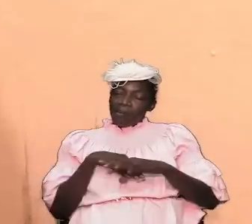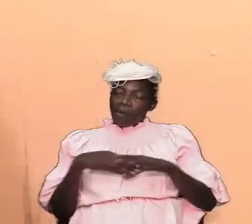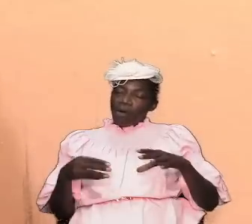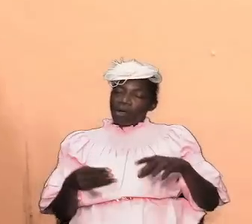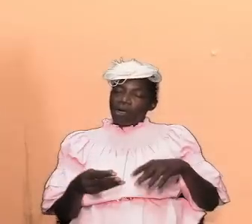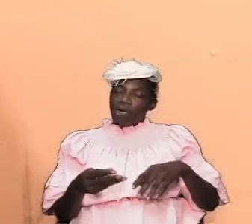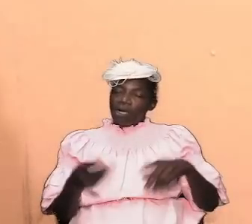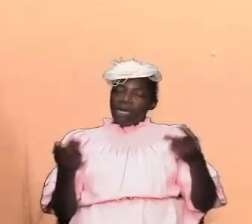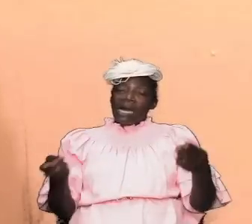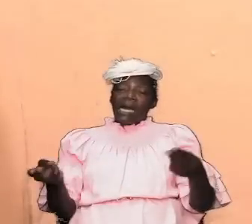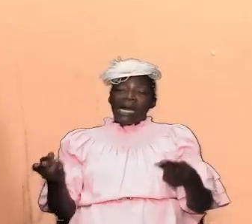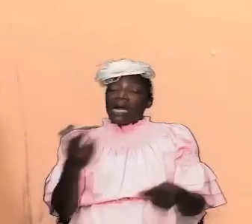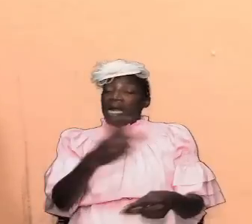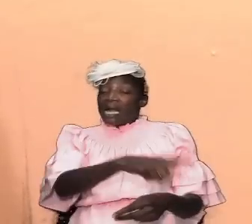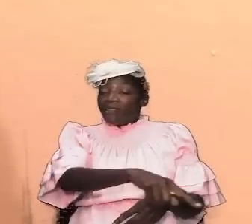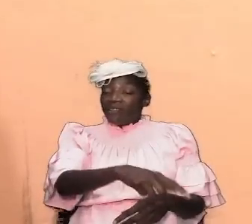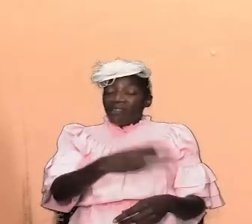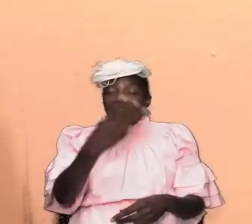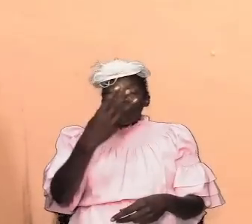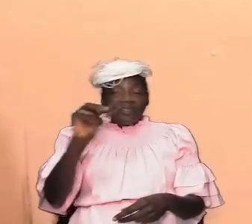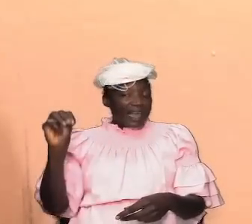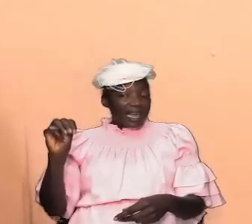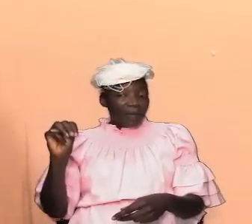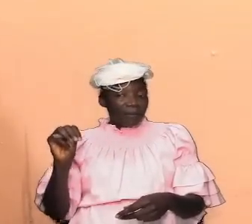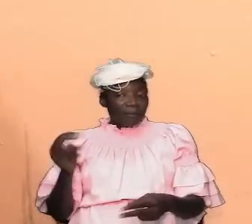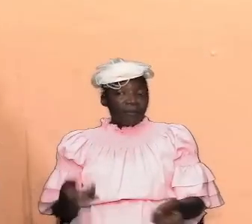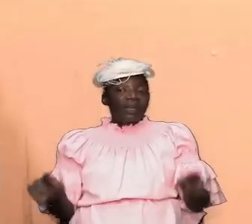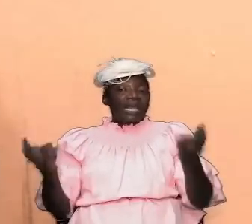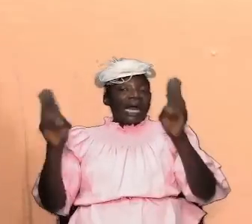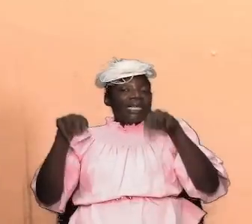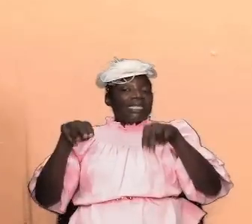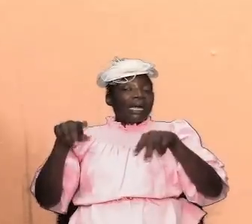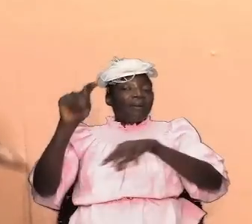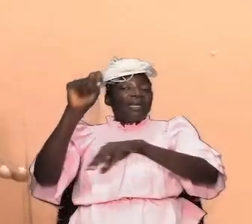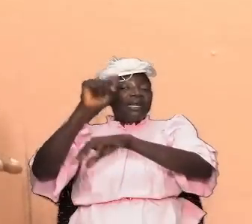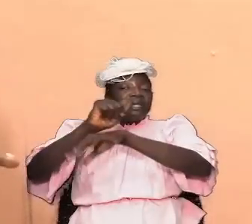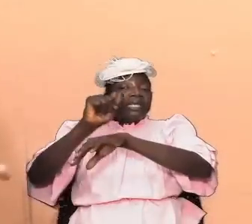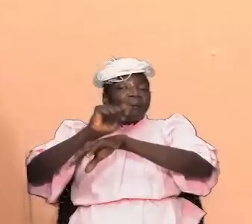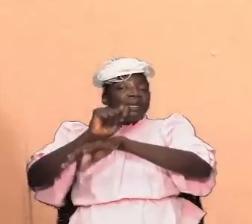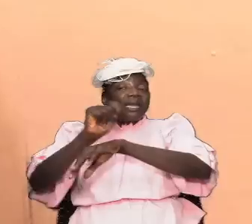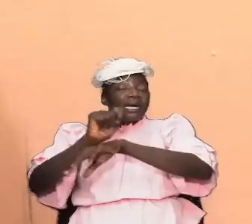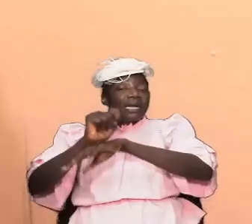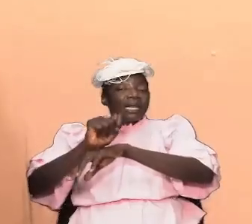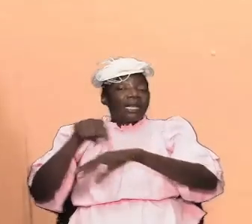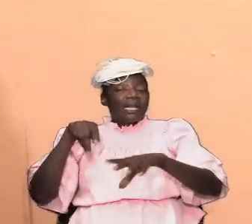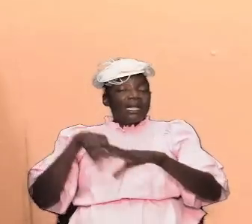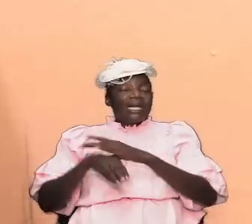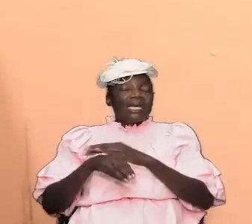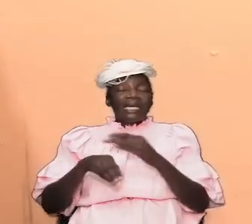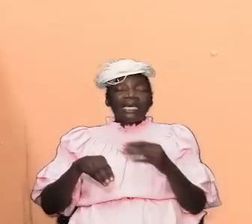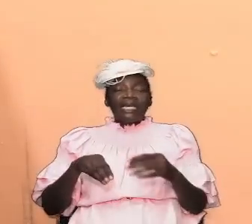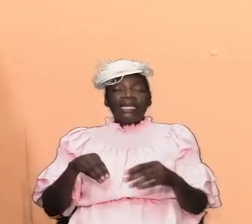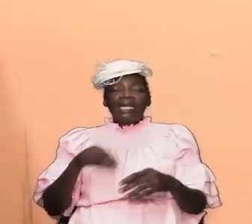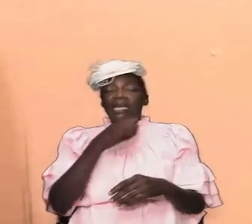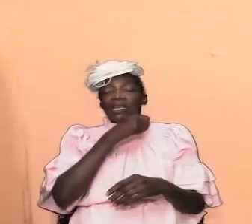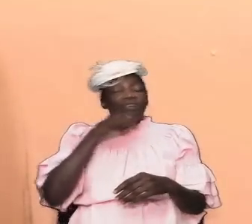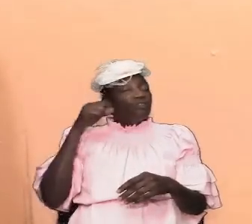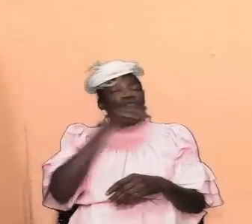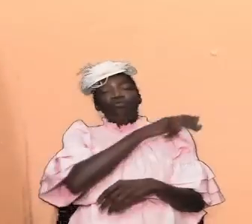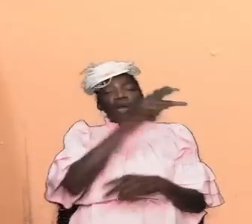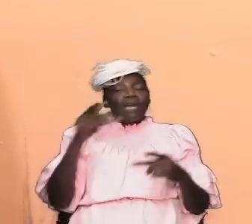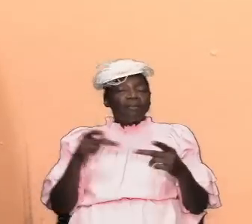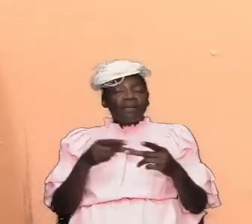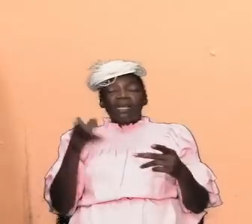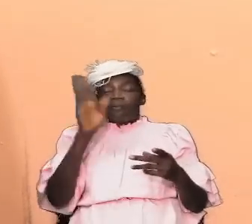by way of the tabernacle that was set up in the wilderness it was god way of coming down